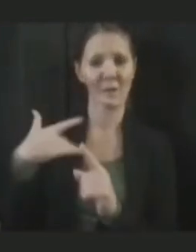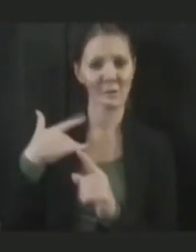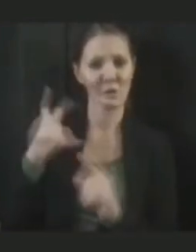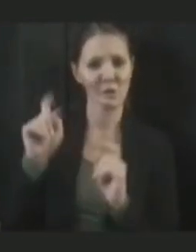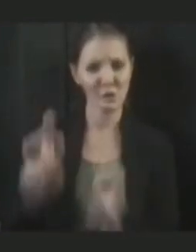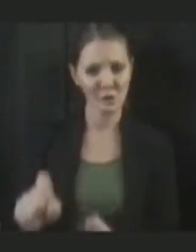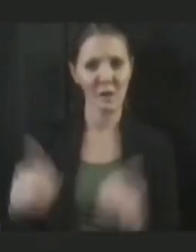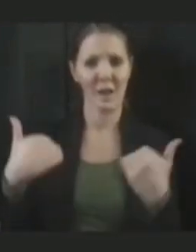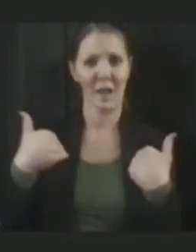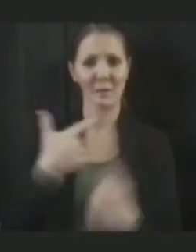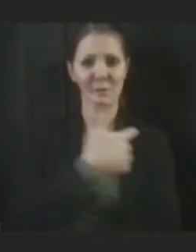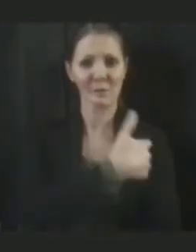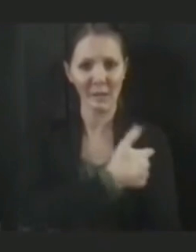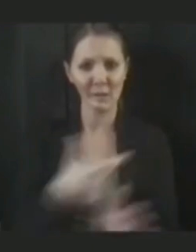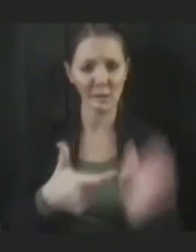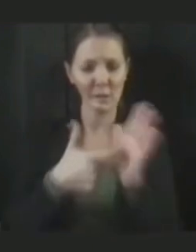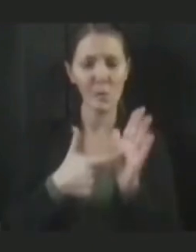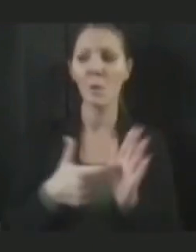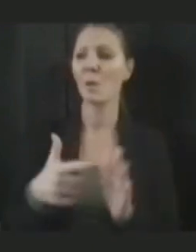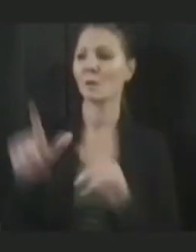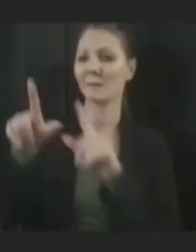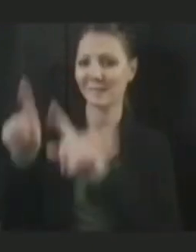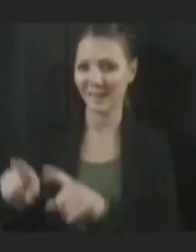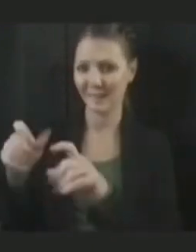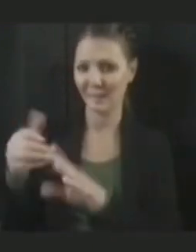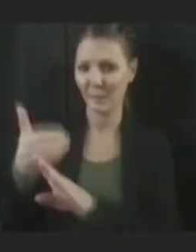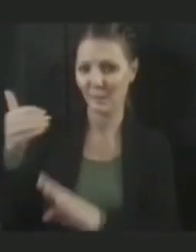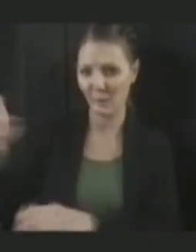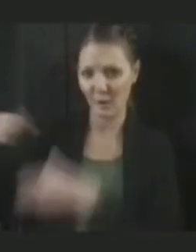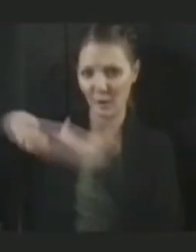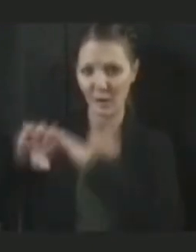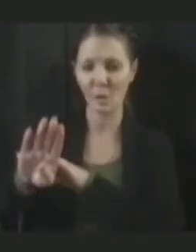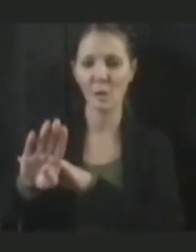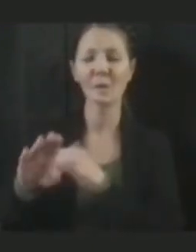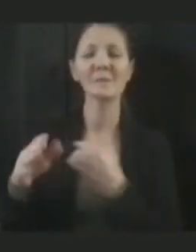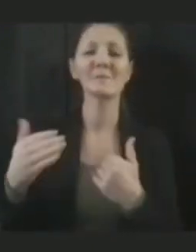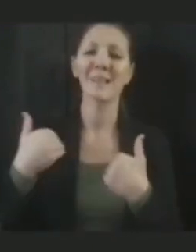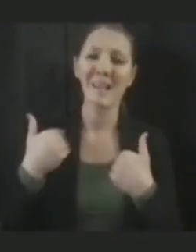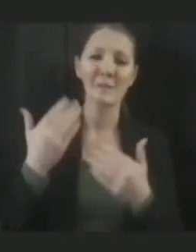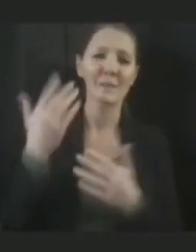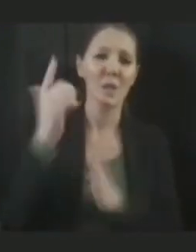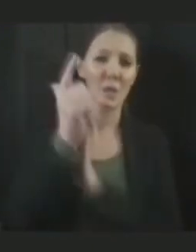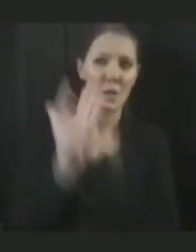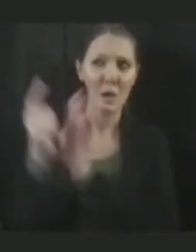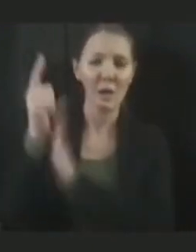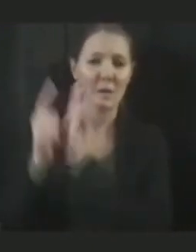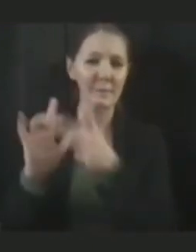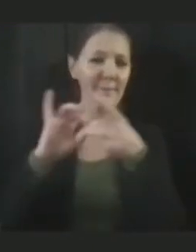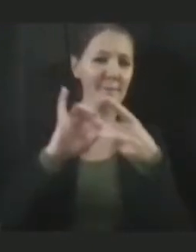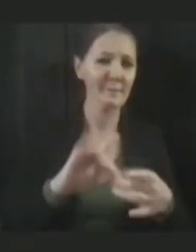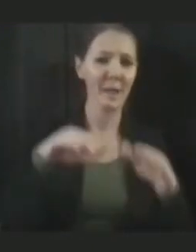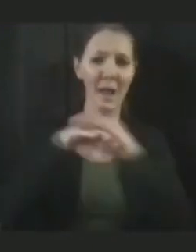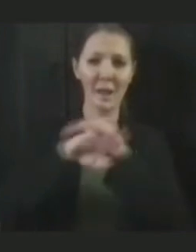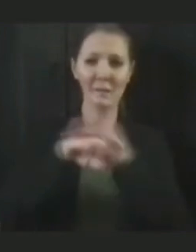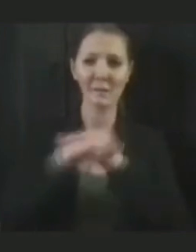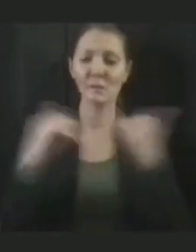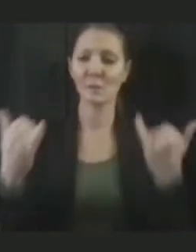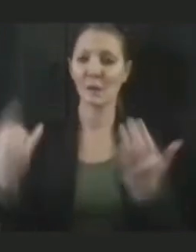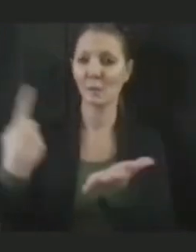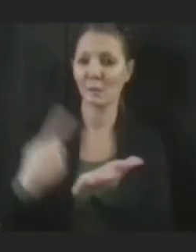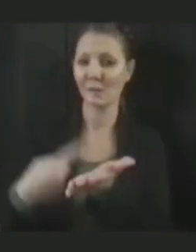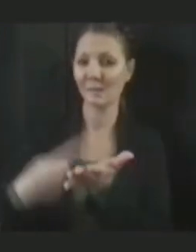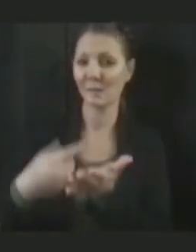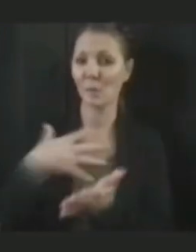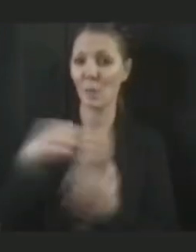testing before people go in. There's some laws in terms of access. So we're trying to discuss that with the White House right now. But I think it makes the most